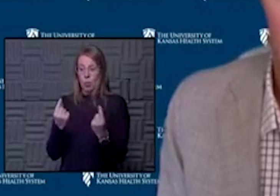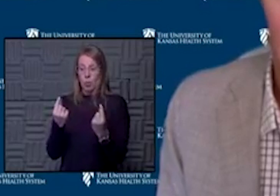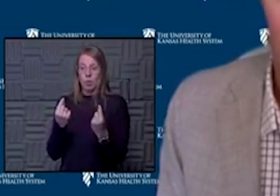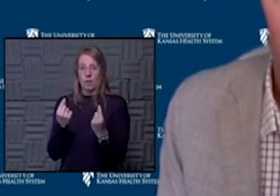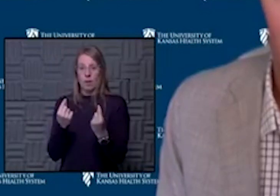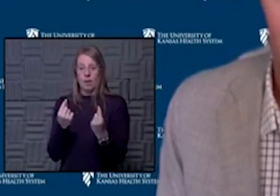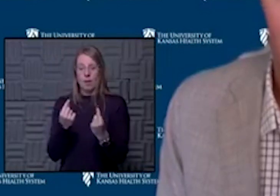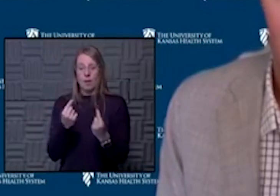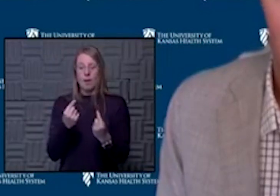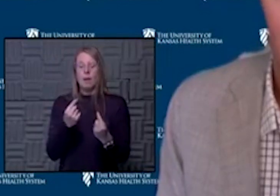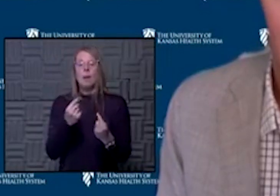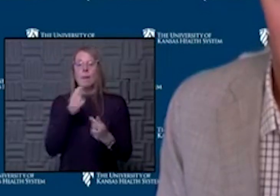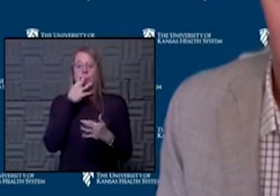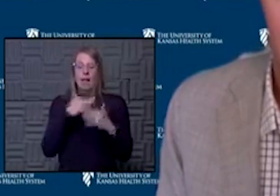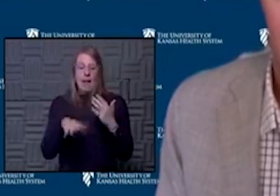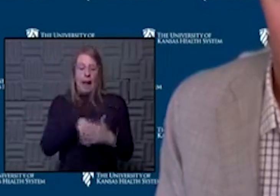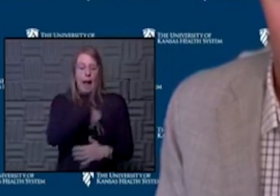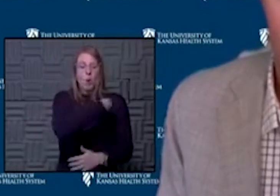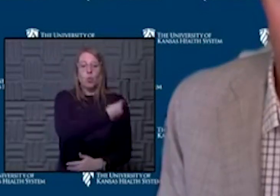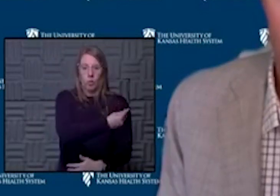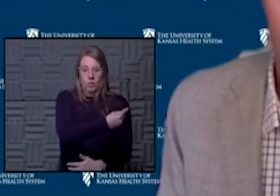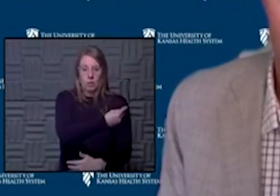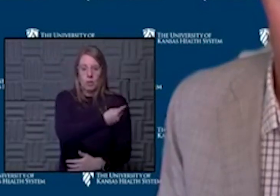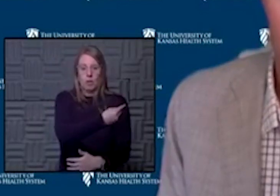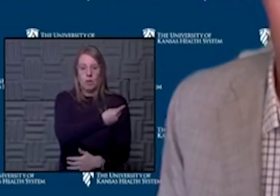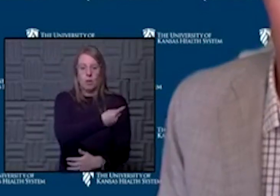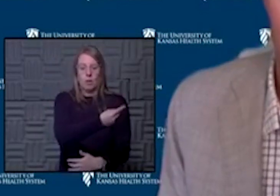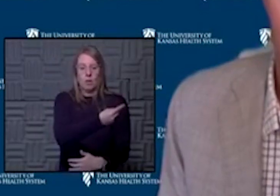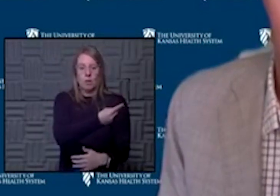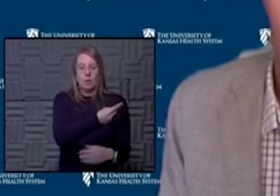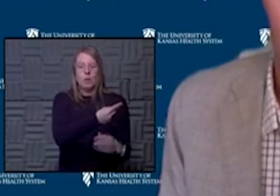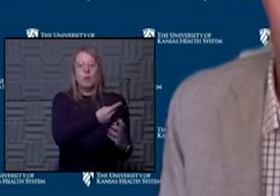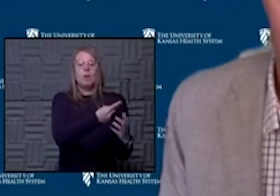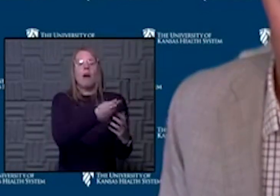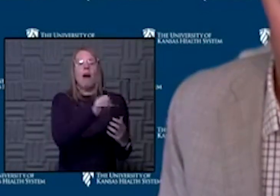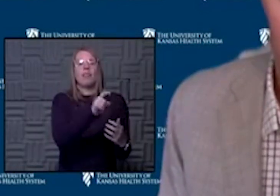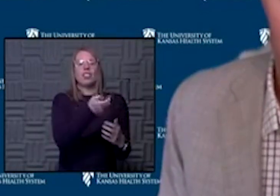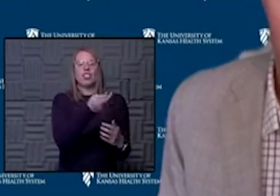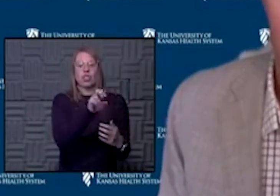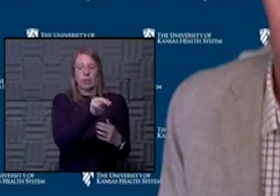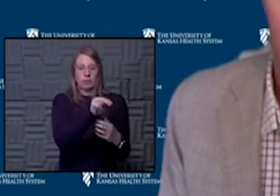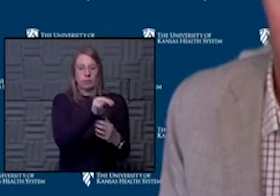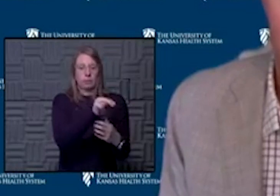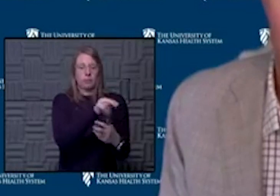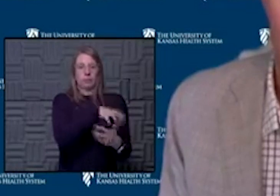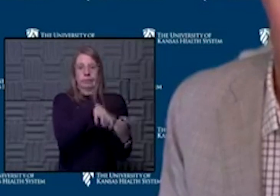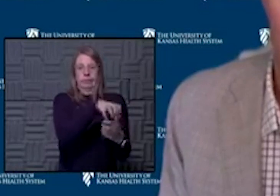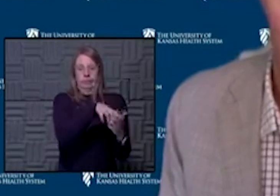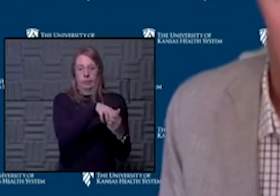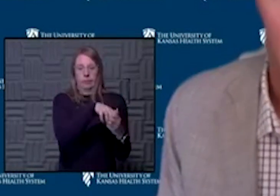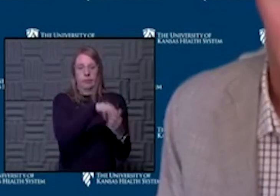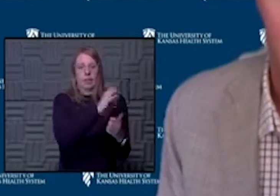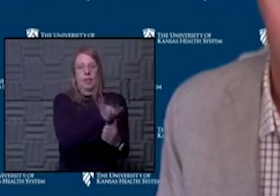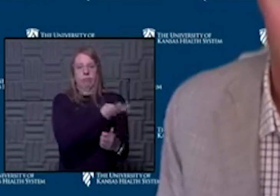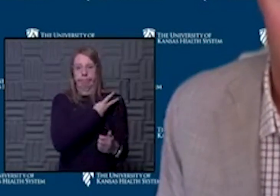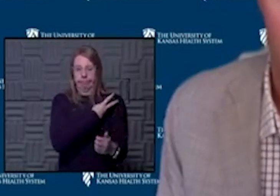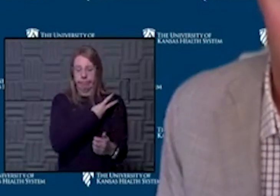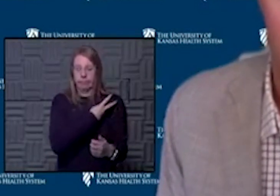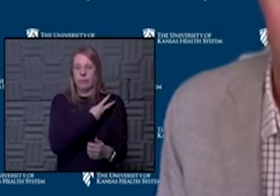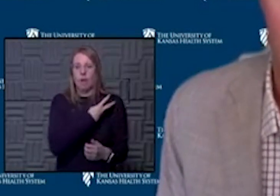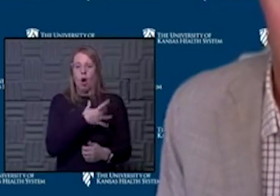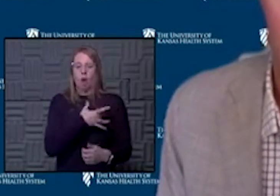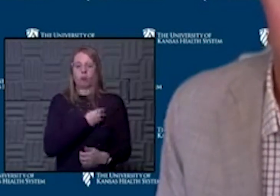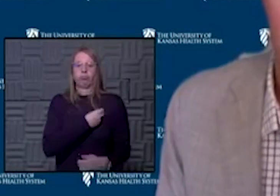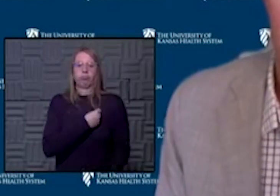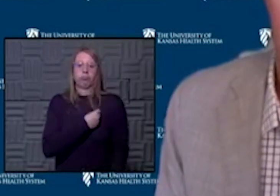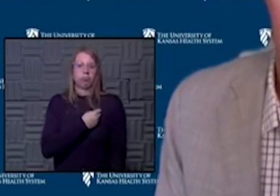blood out of the body, run it through an oxygenator to put oxygen back in, and then resupply it so the heart